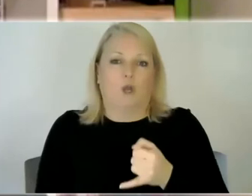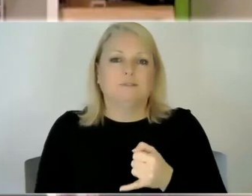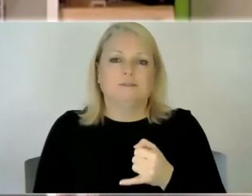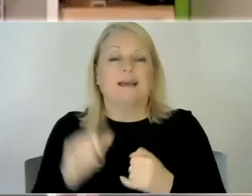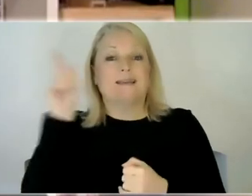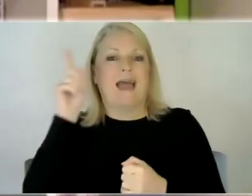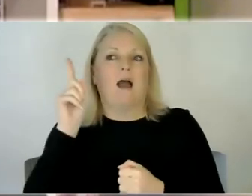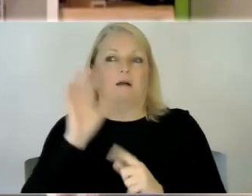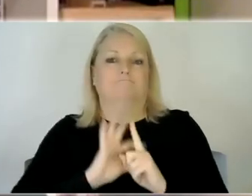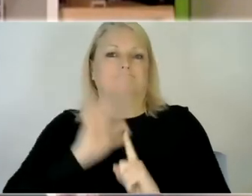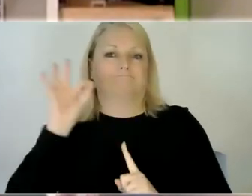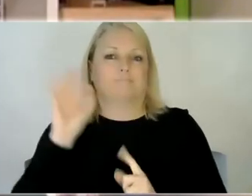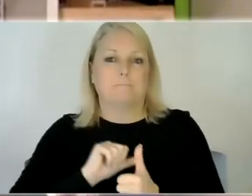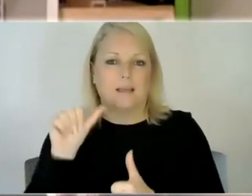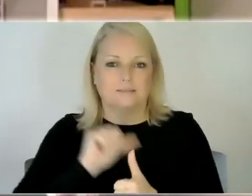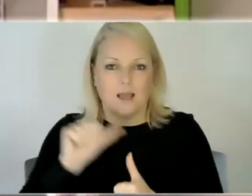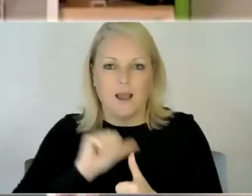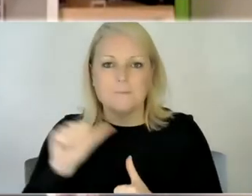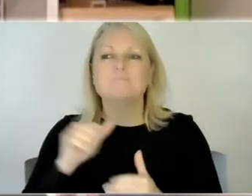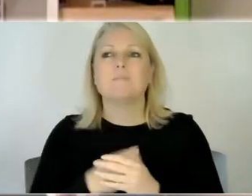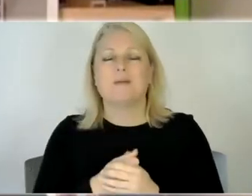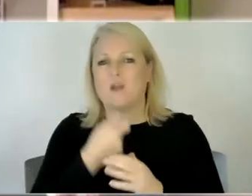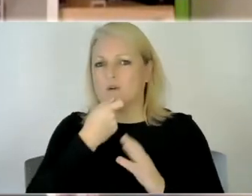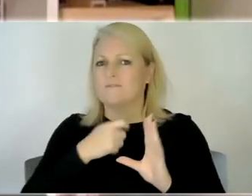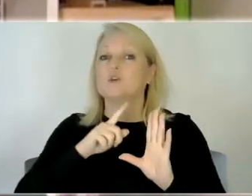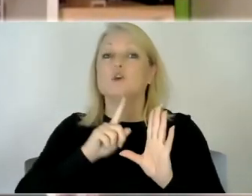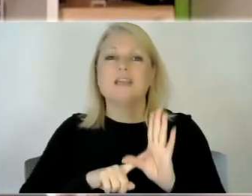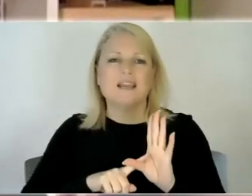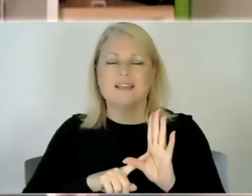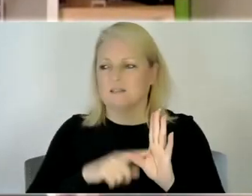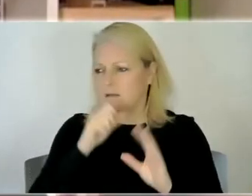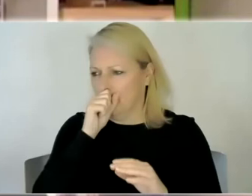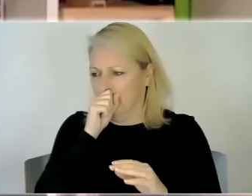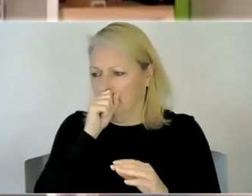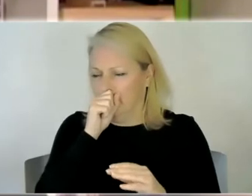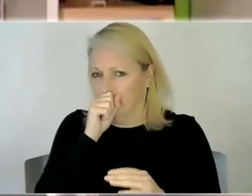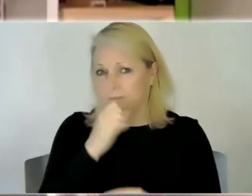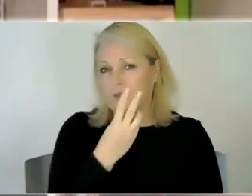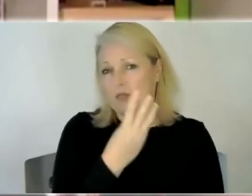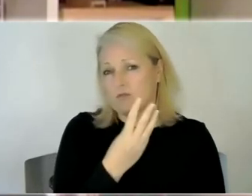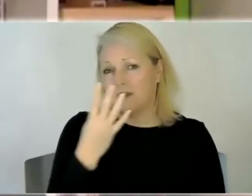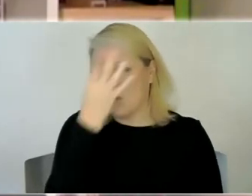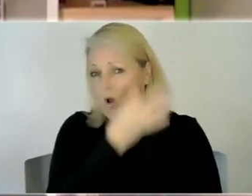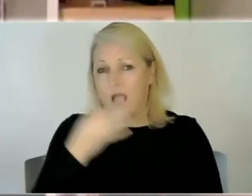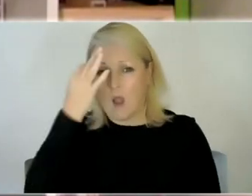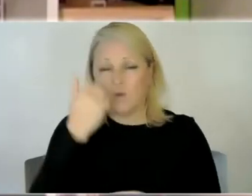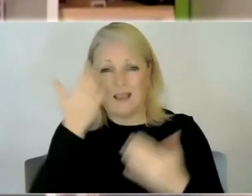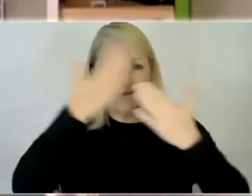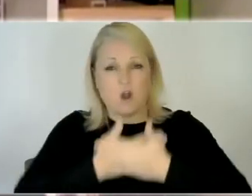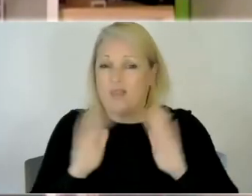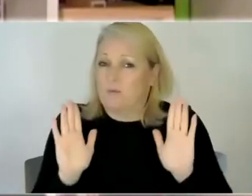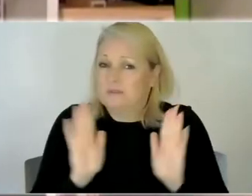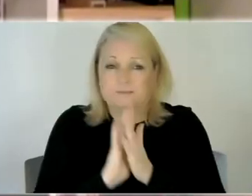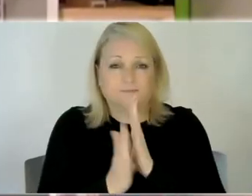i mean there was you know a good few years of three four hours a night every night um and very broken sleep